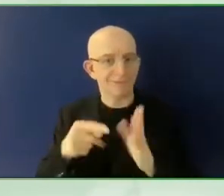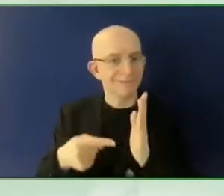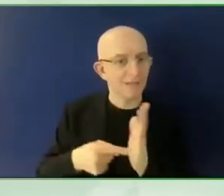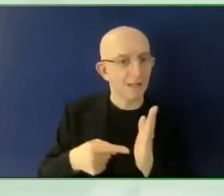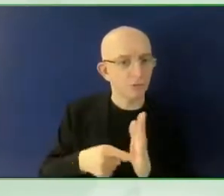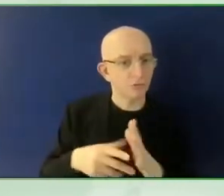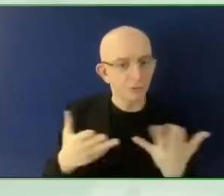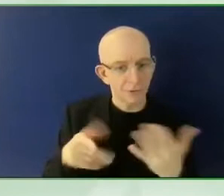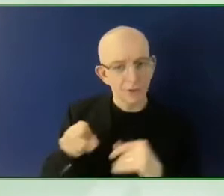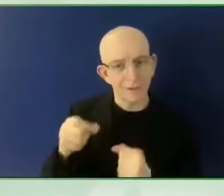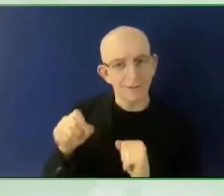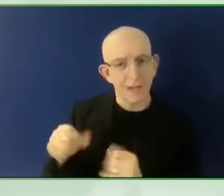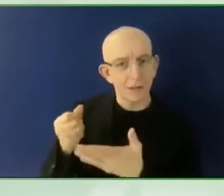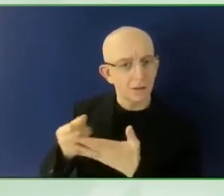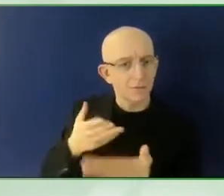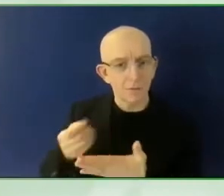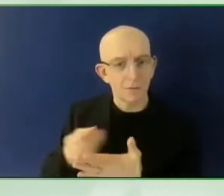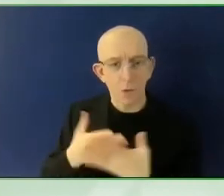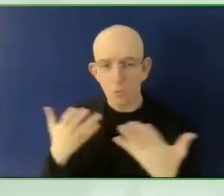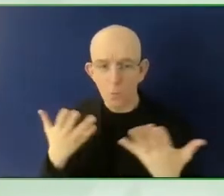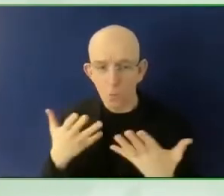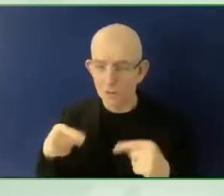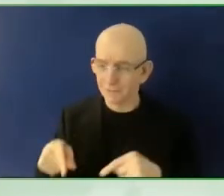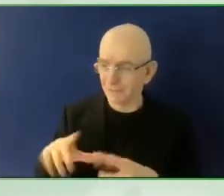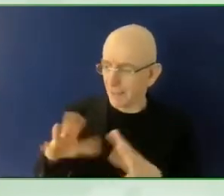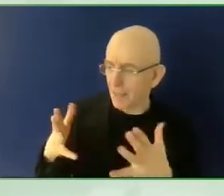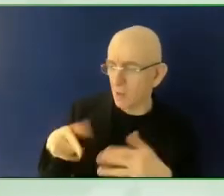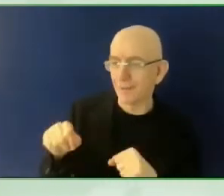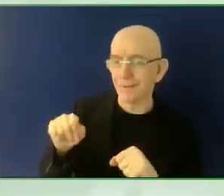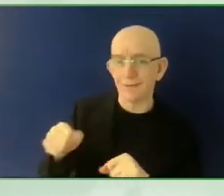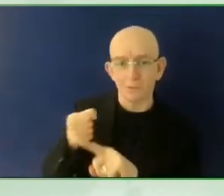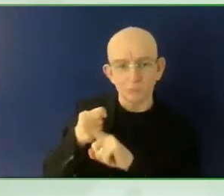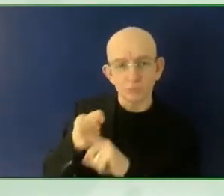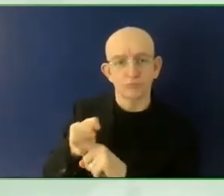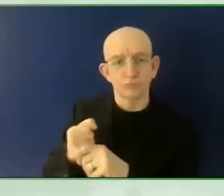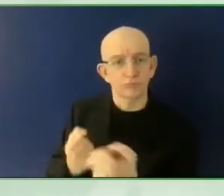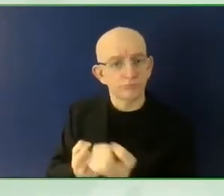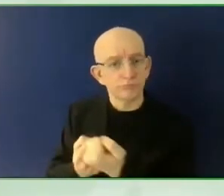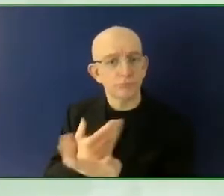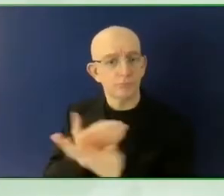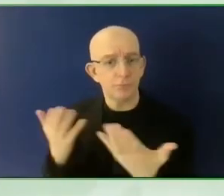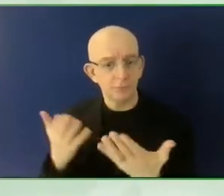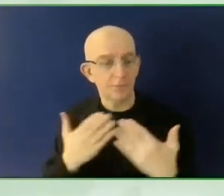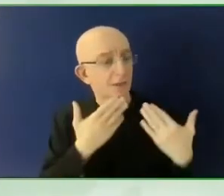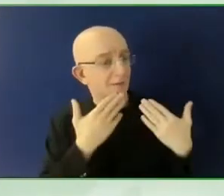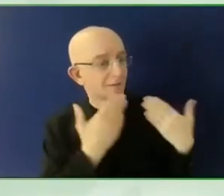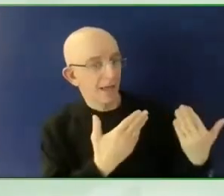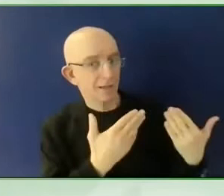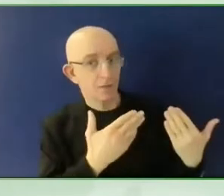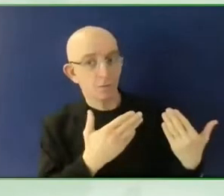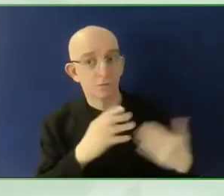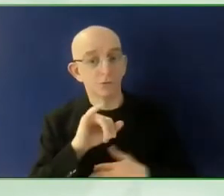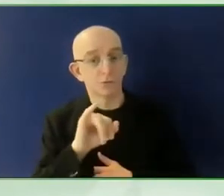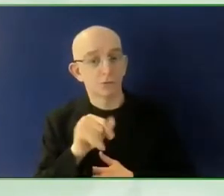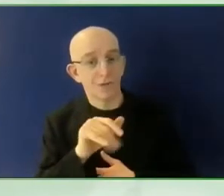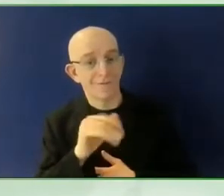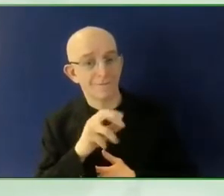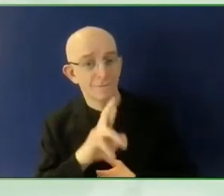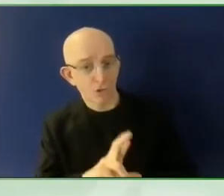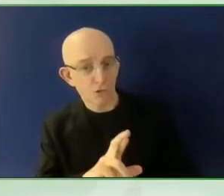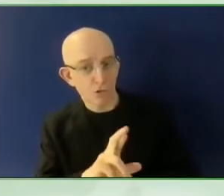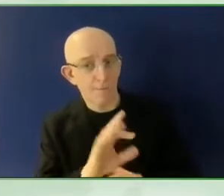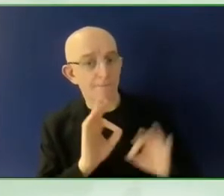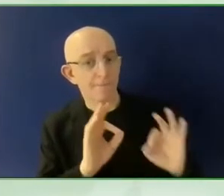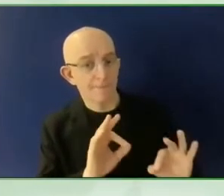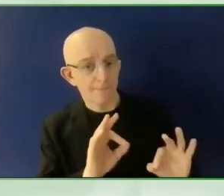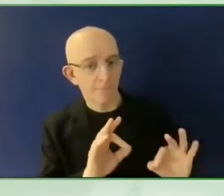My Eyes is a really simple mobile application that connects people who are blind